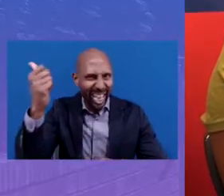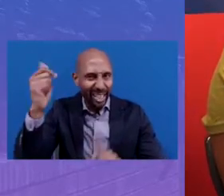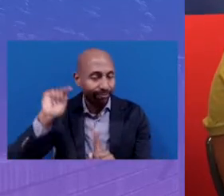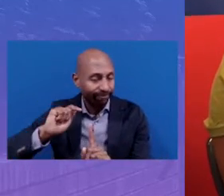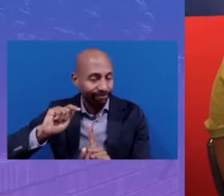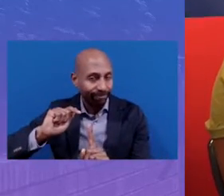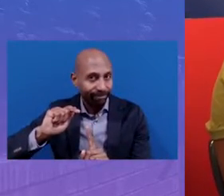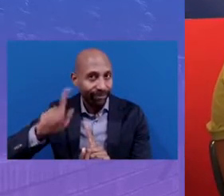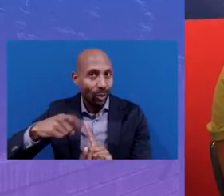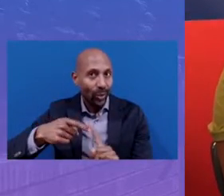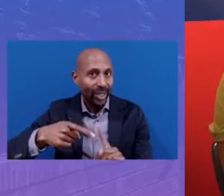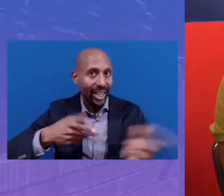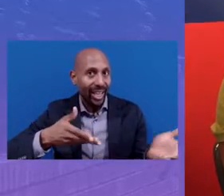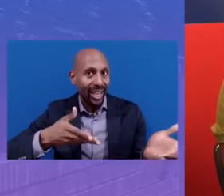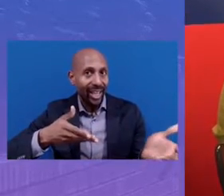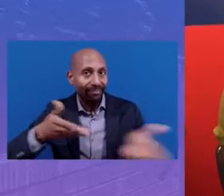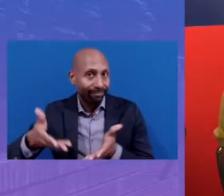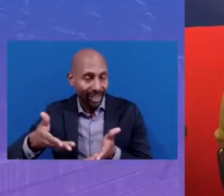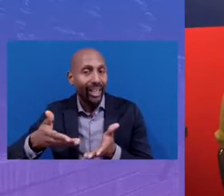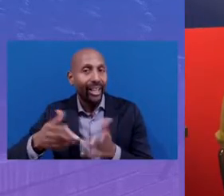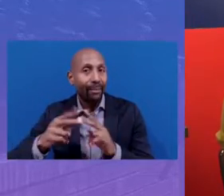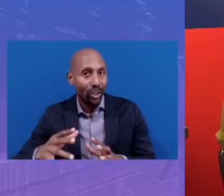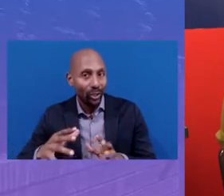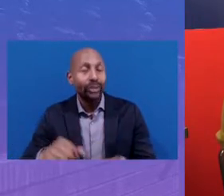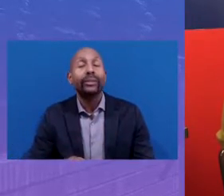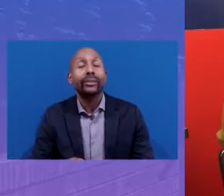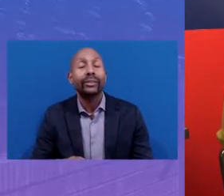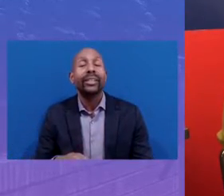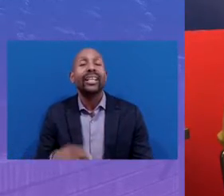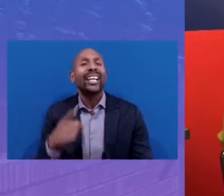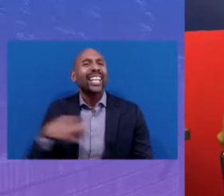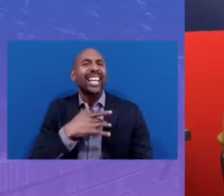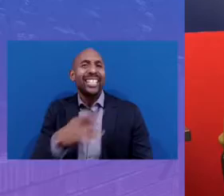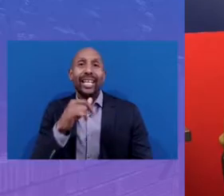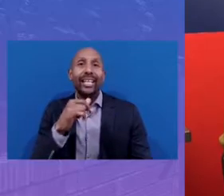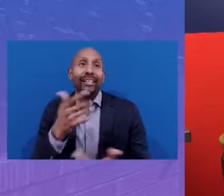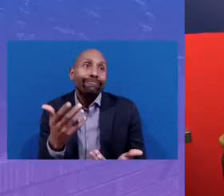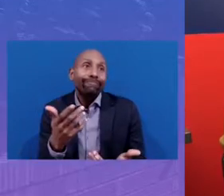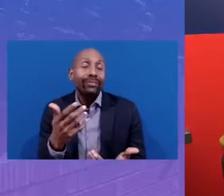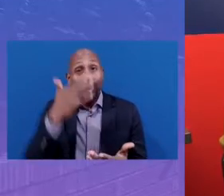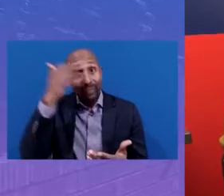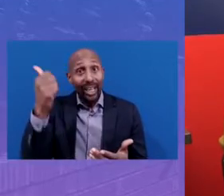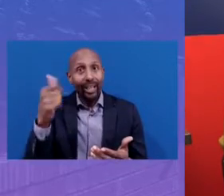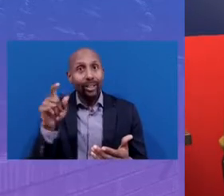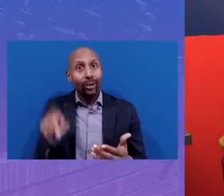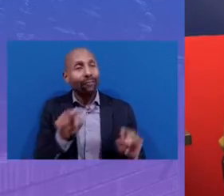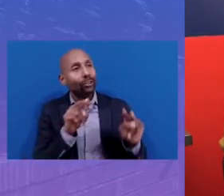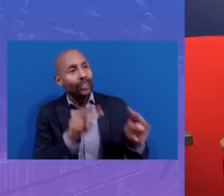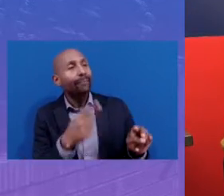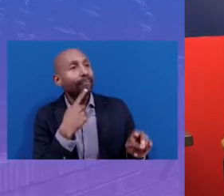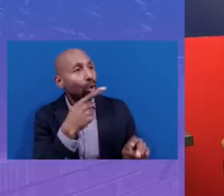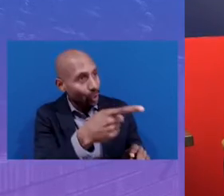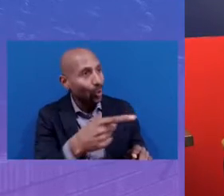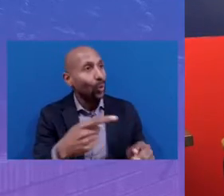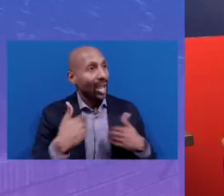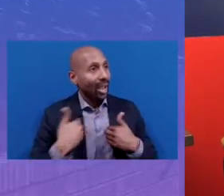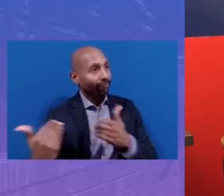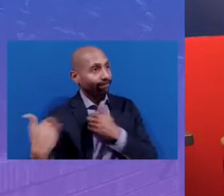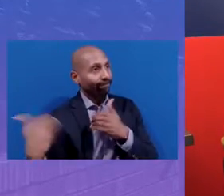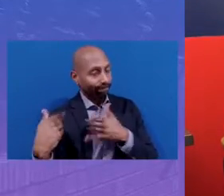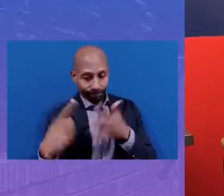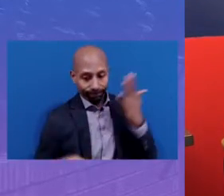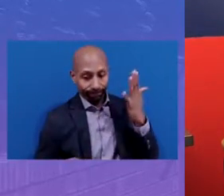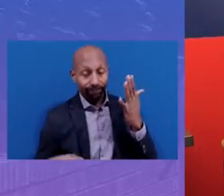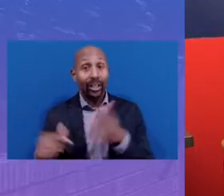when they bring in partners is hold them to the same level of accountability that you are held to